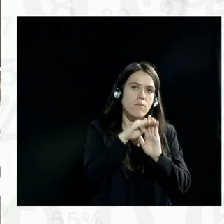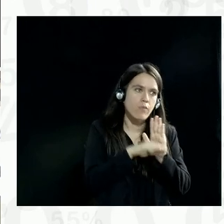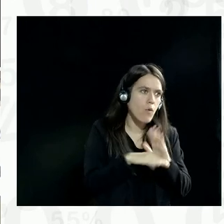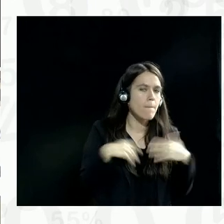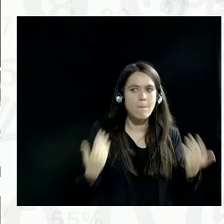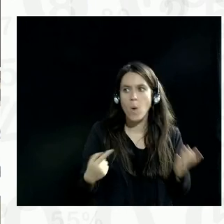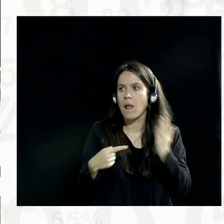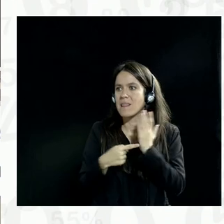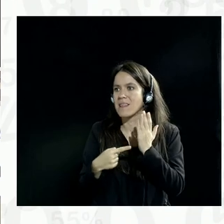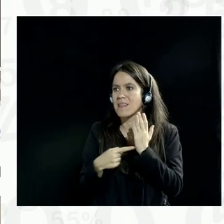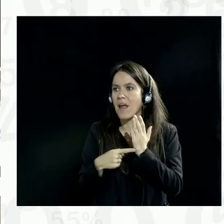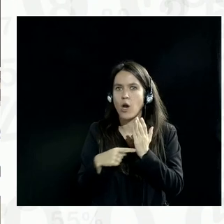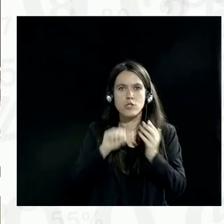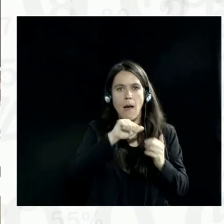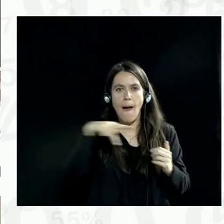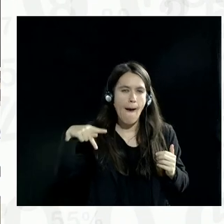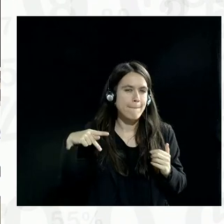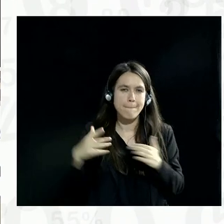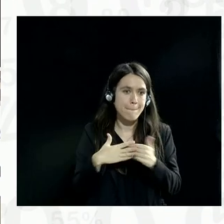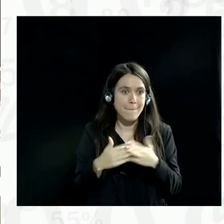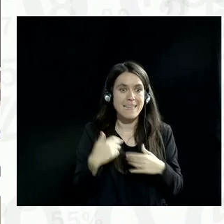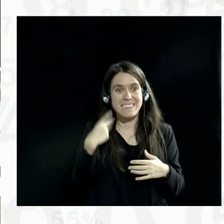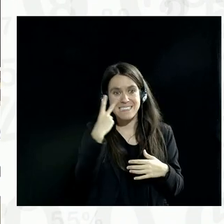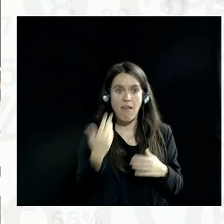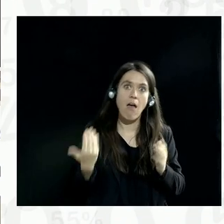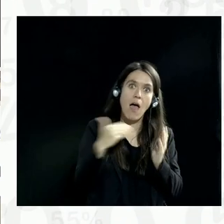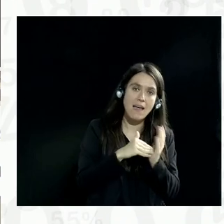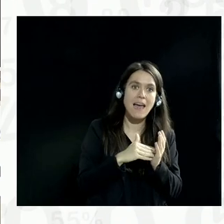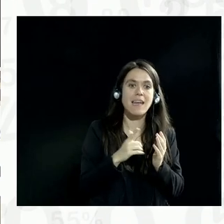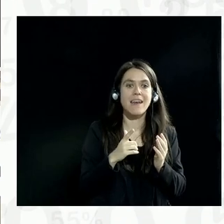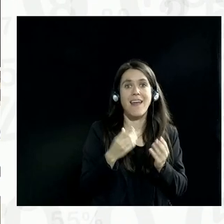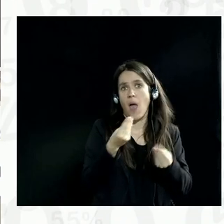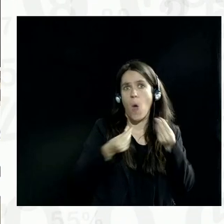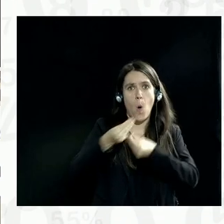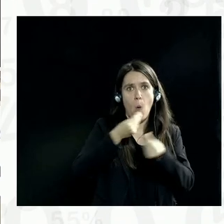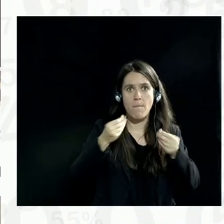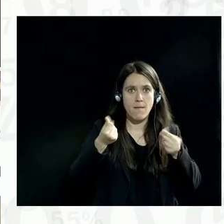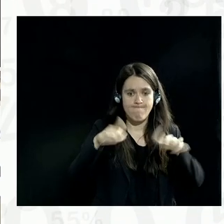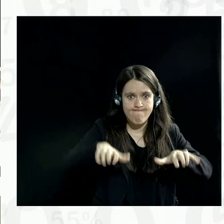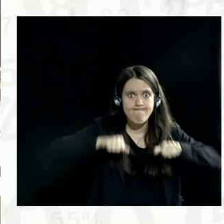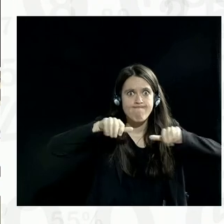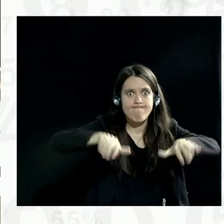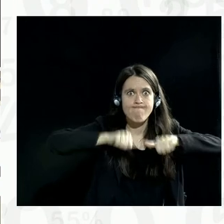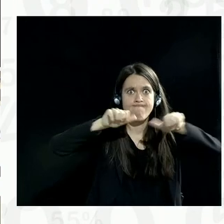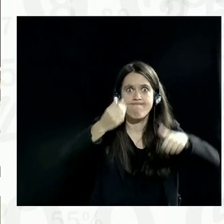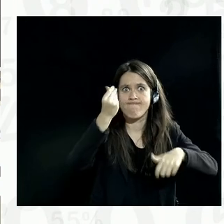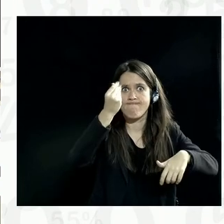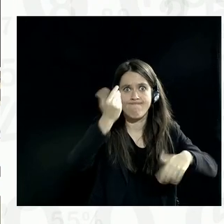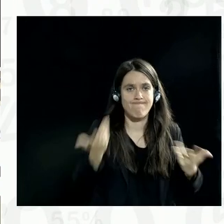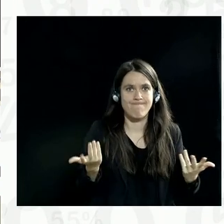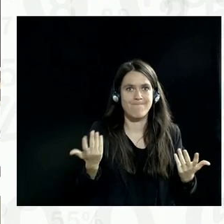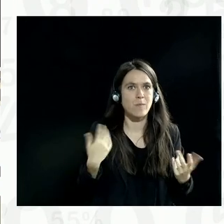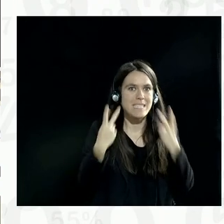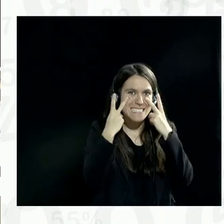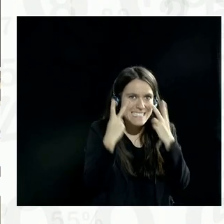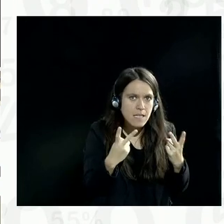apps, whatever you call it, is again, economic interests. It's not always, always that we are